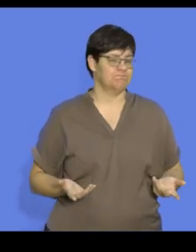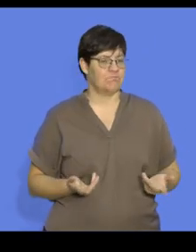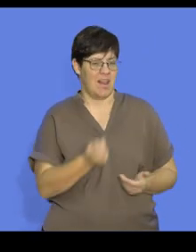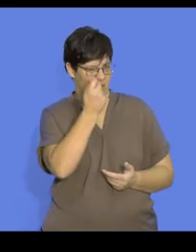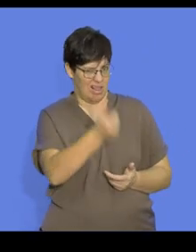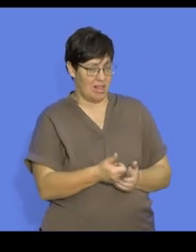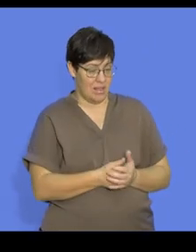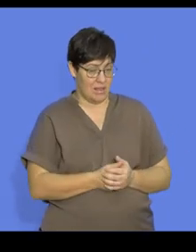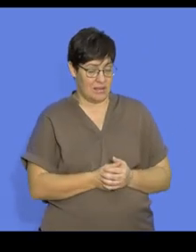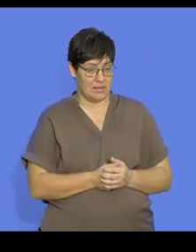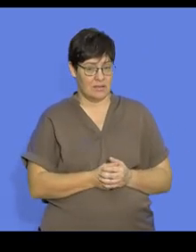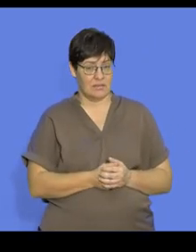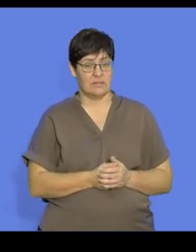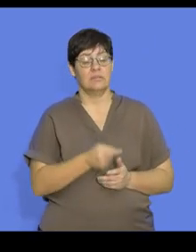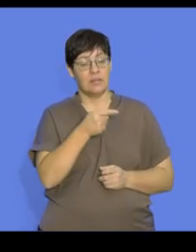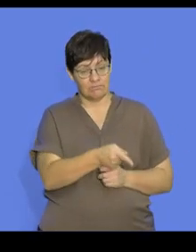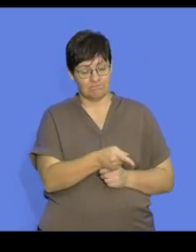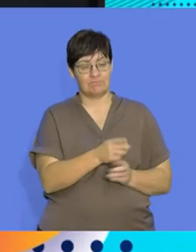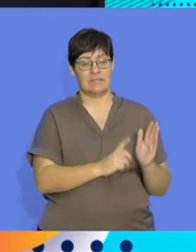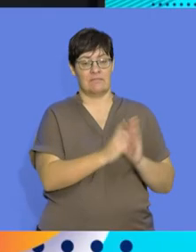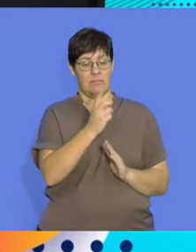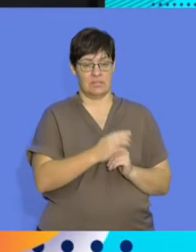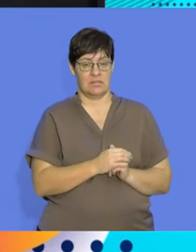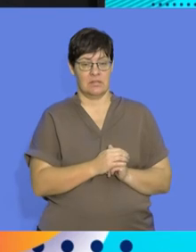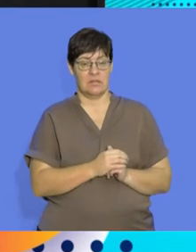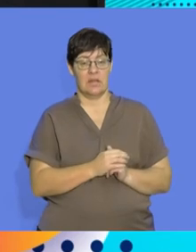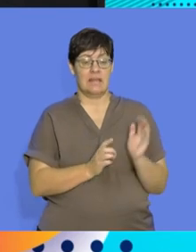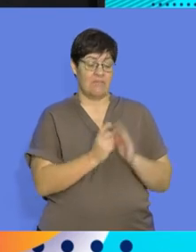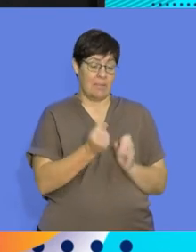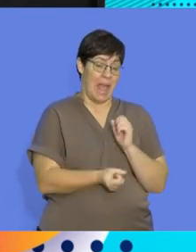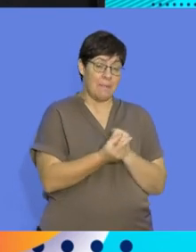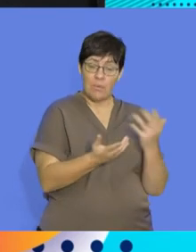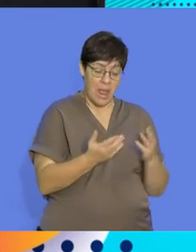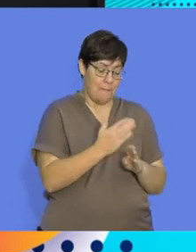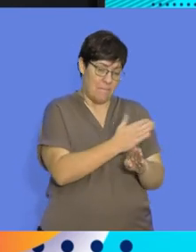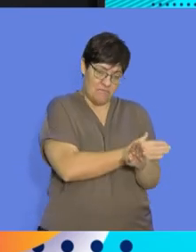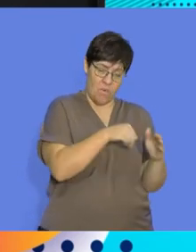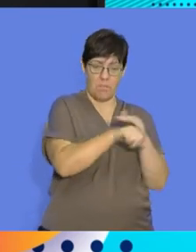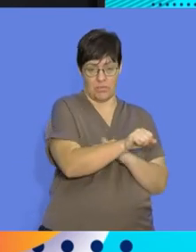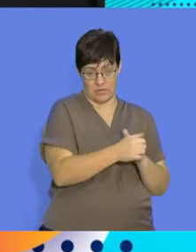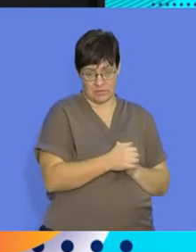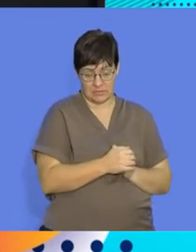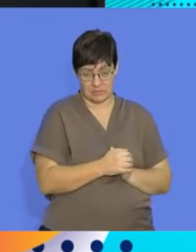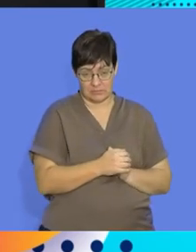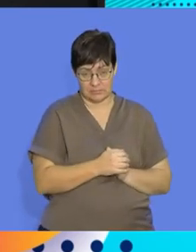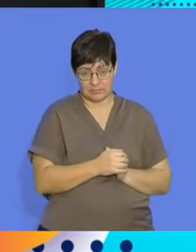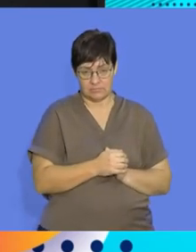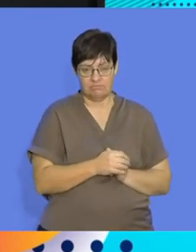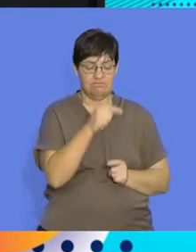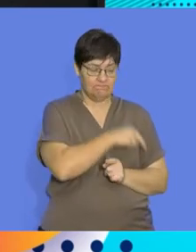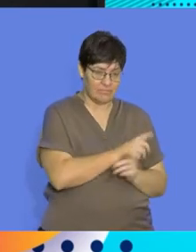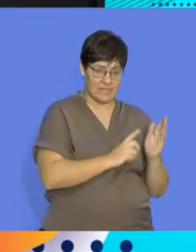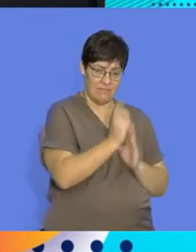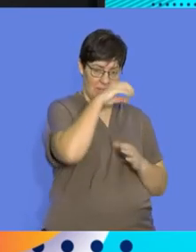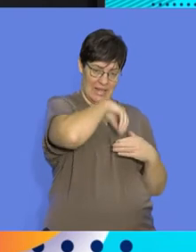So essentially, we find that in precocial development, there's a lot of development that happens prenatally. Essentially, when the young are